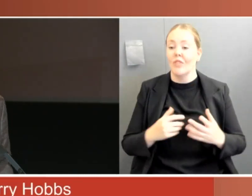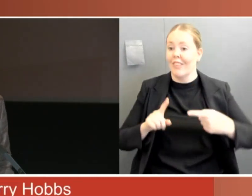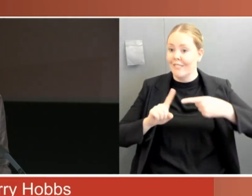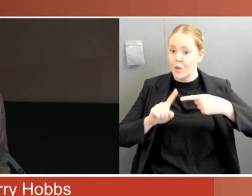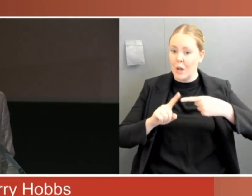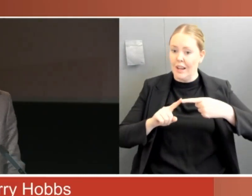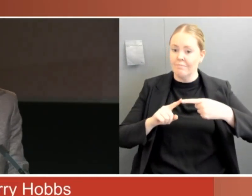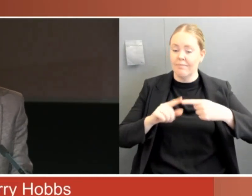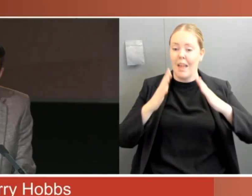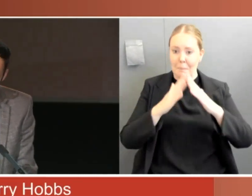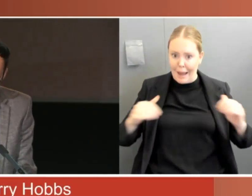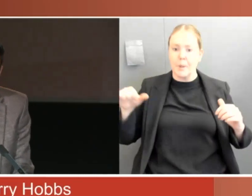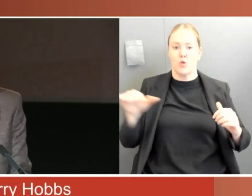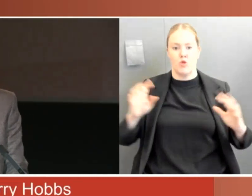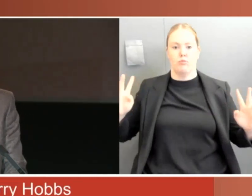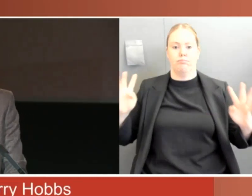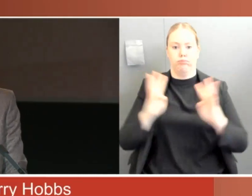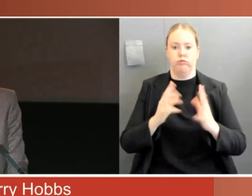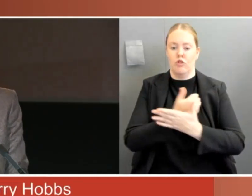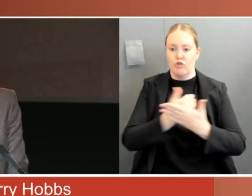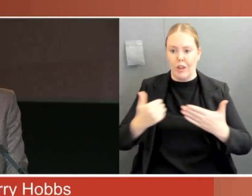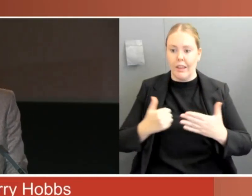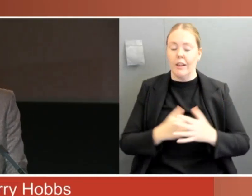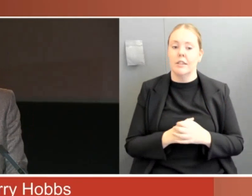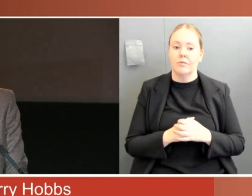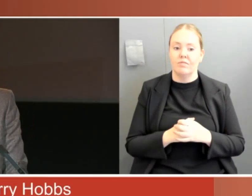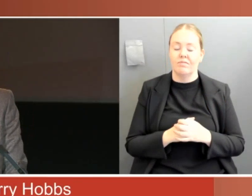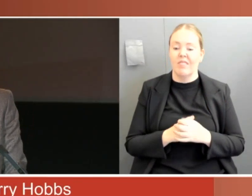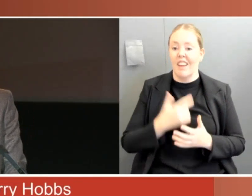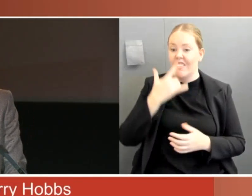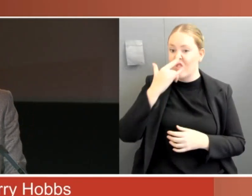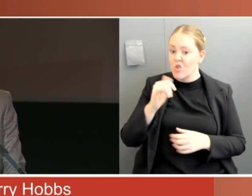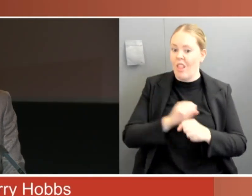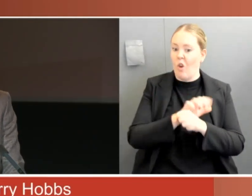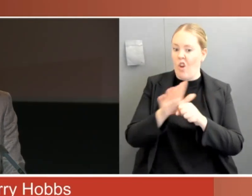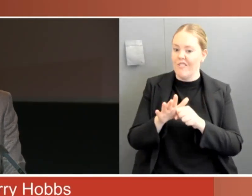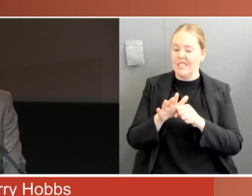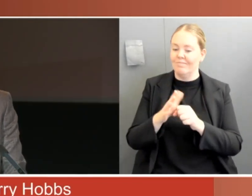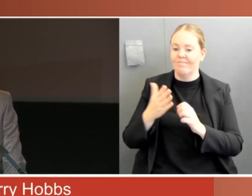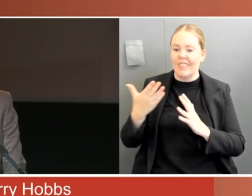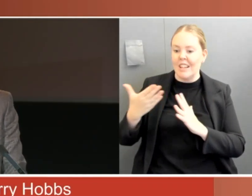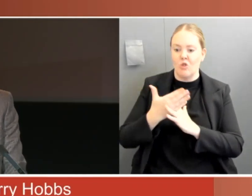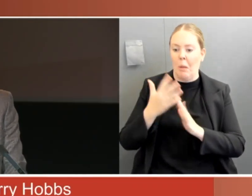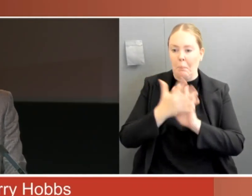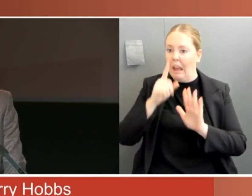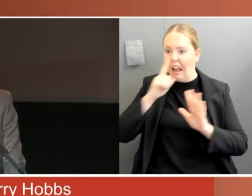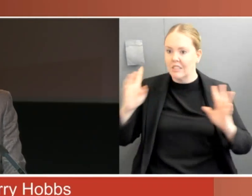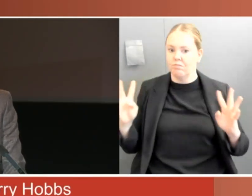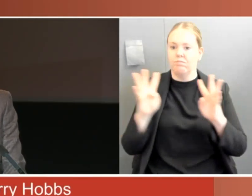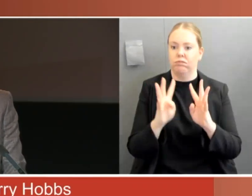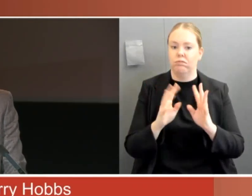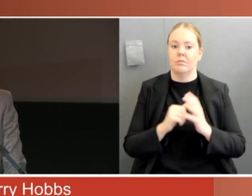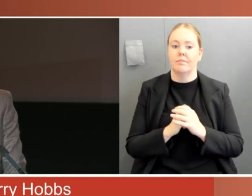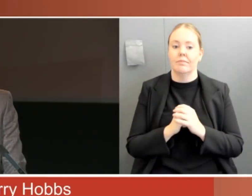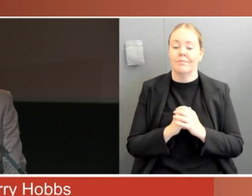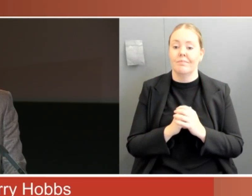unfortunately, the pandemic affected the capacity of Australian Parliaments to meet this core function. And you can see from this slide that in 2020, every Australian Parliament, except for the